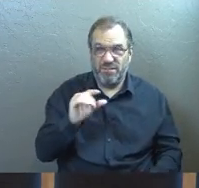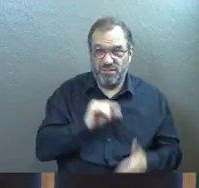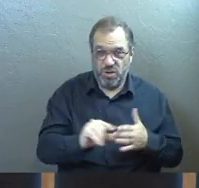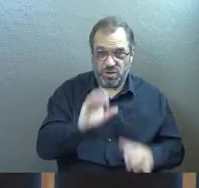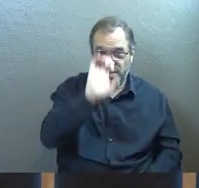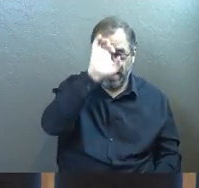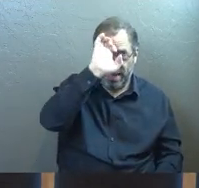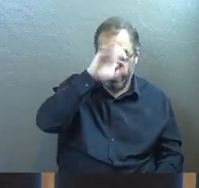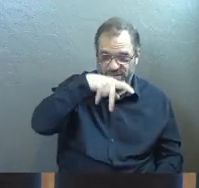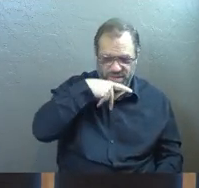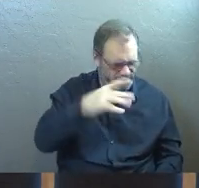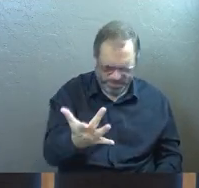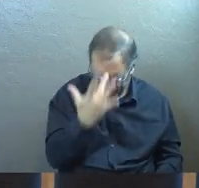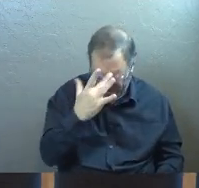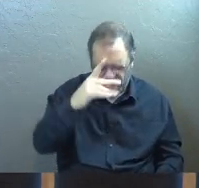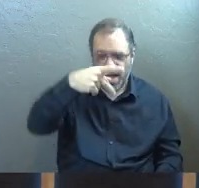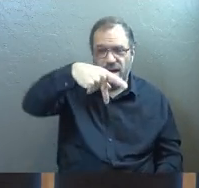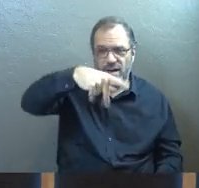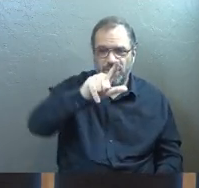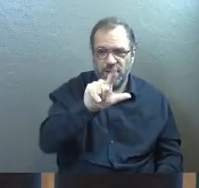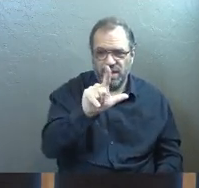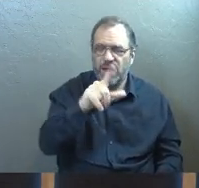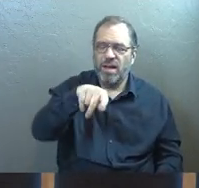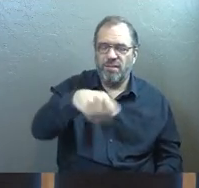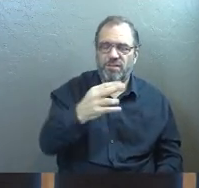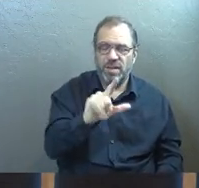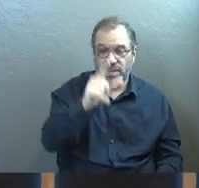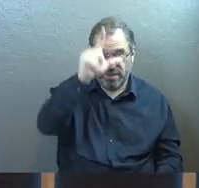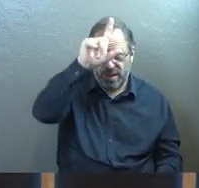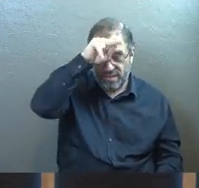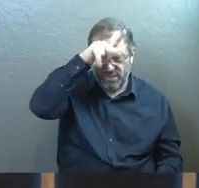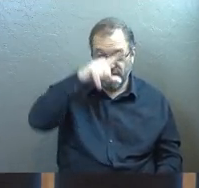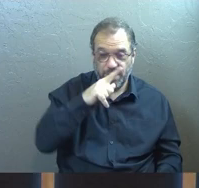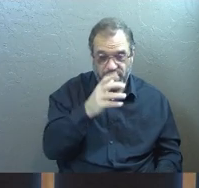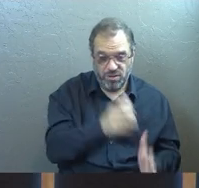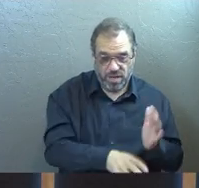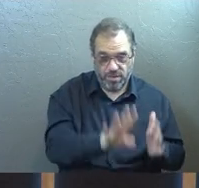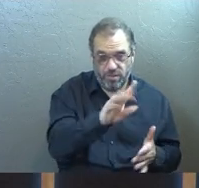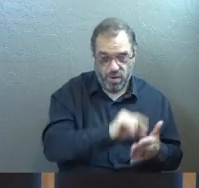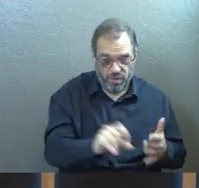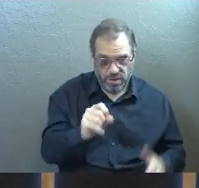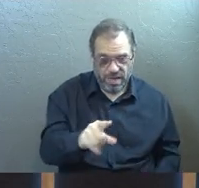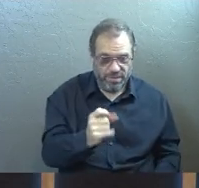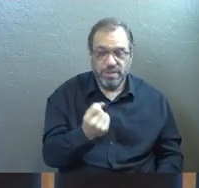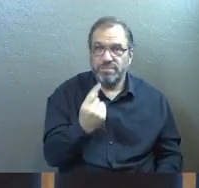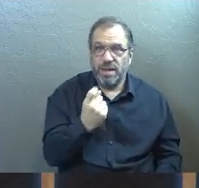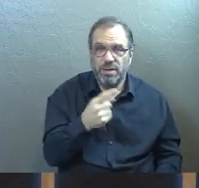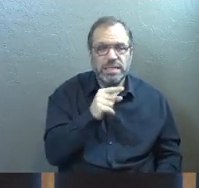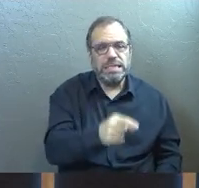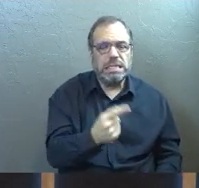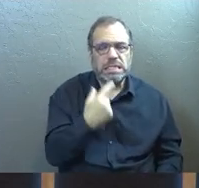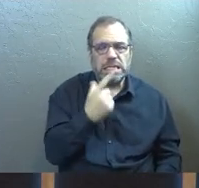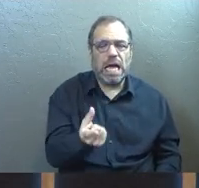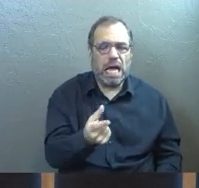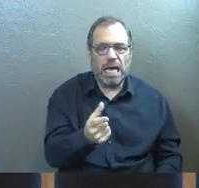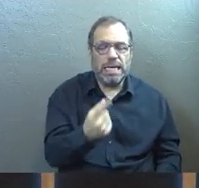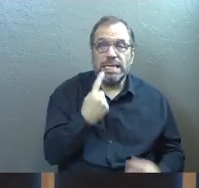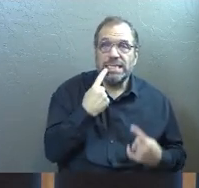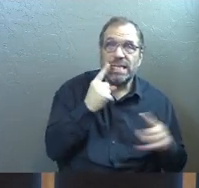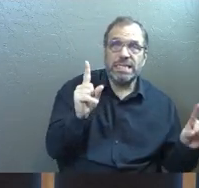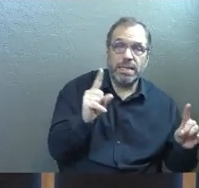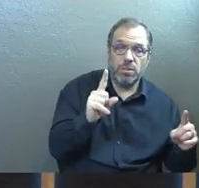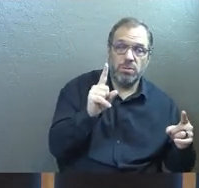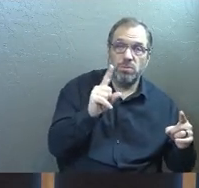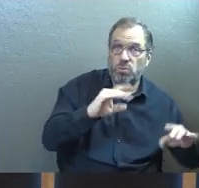verse in Ephesians 4, or I'm sorry, Philippians 4.11, in that spot, he kind of describes knowing this secret to